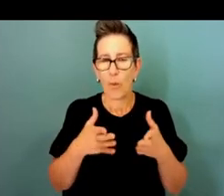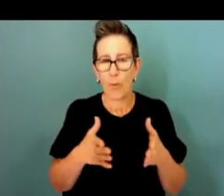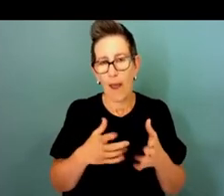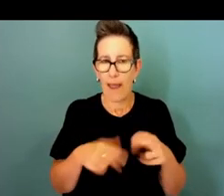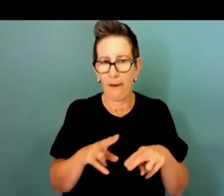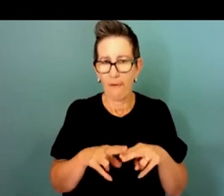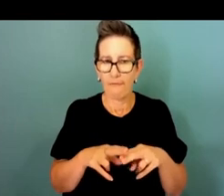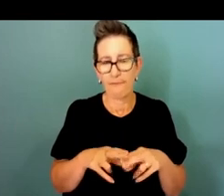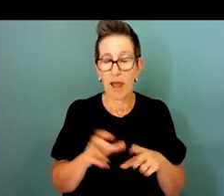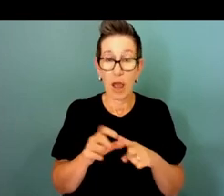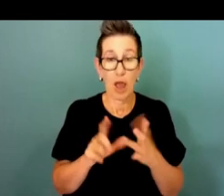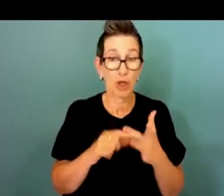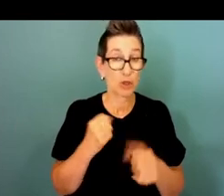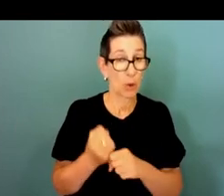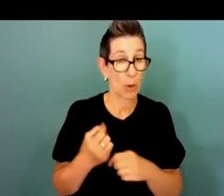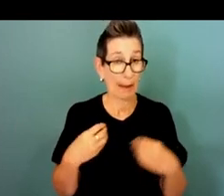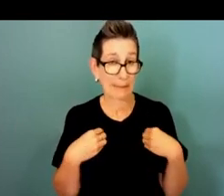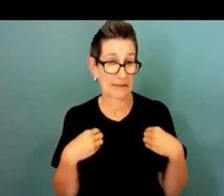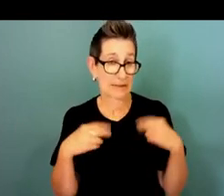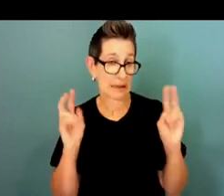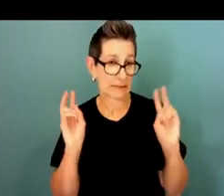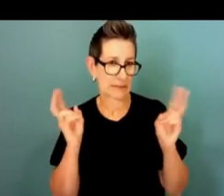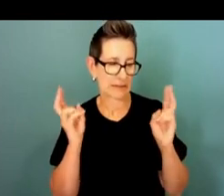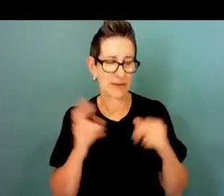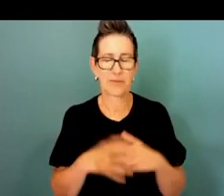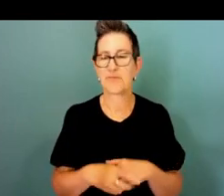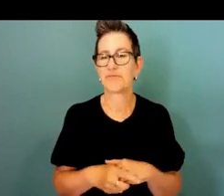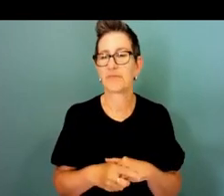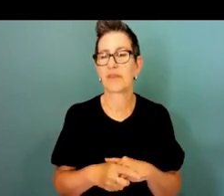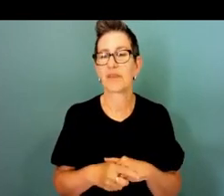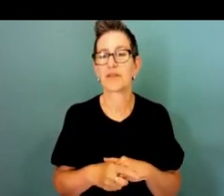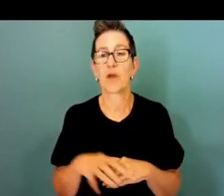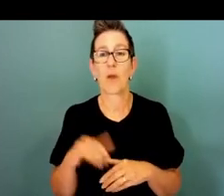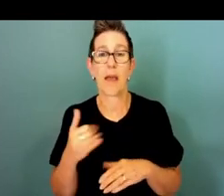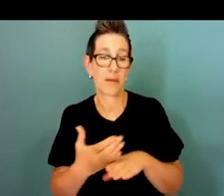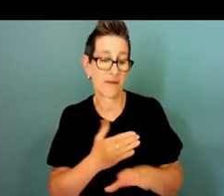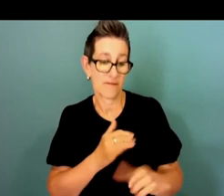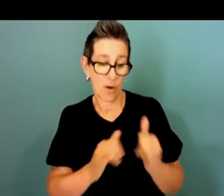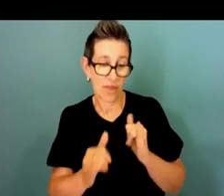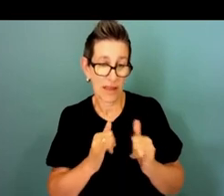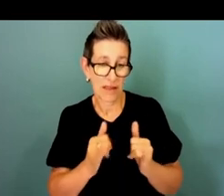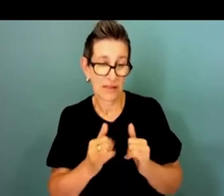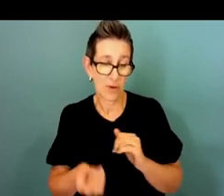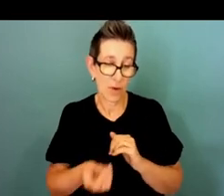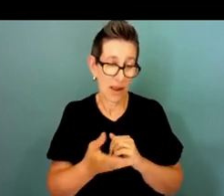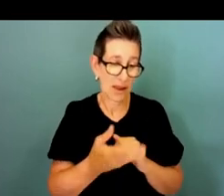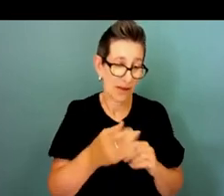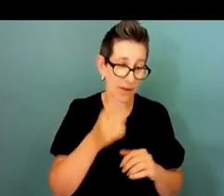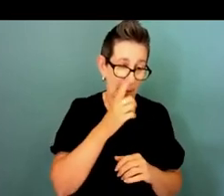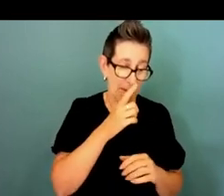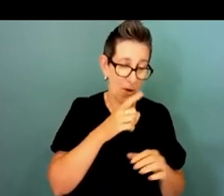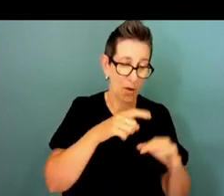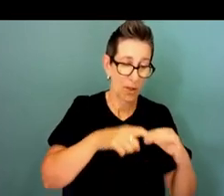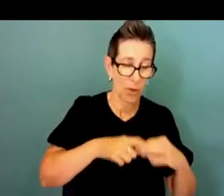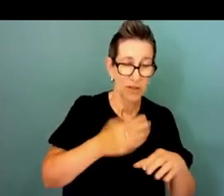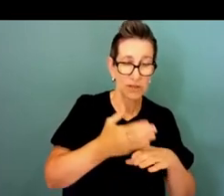simple as before an interview giving the applicants questions 15 minutes beforehand so they can have